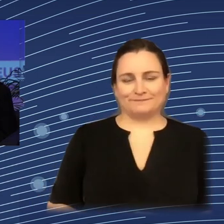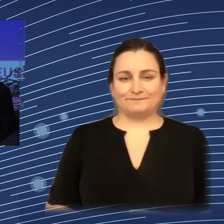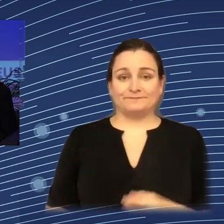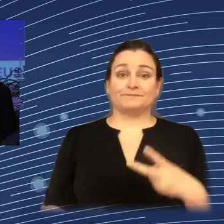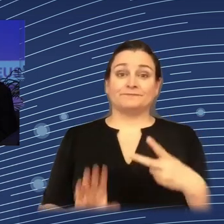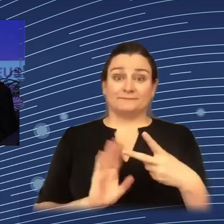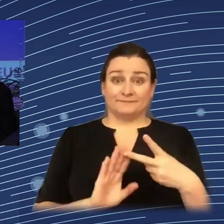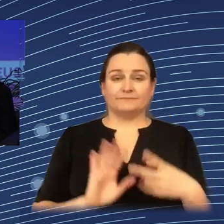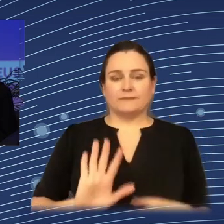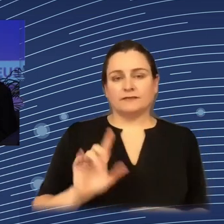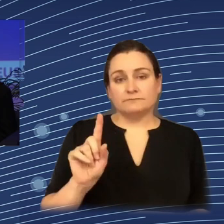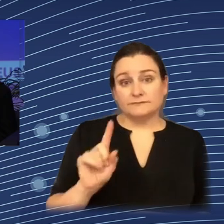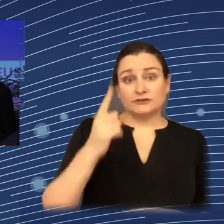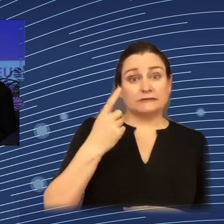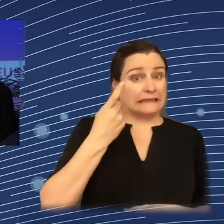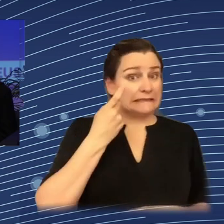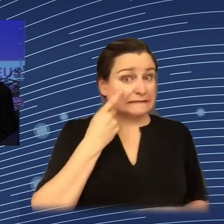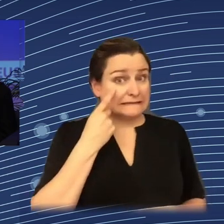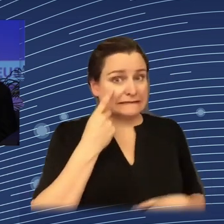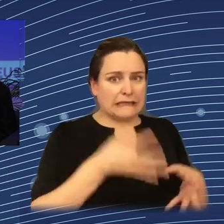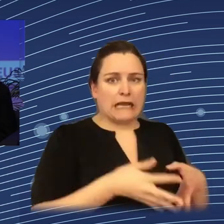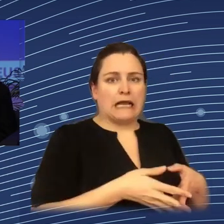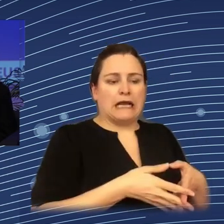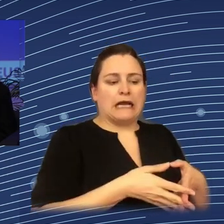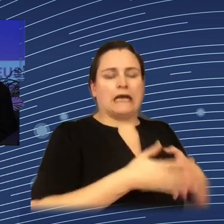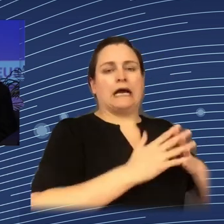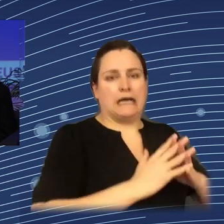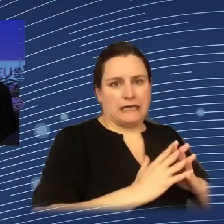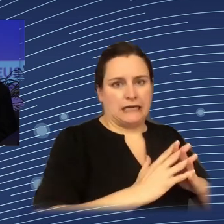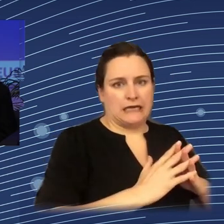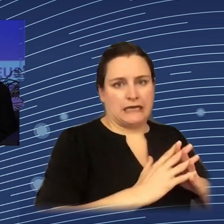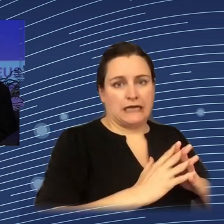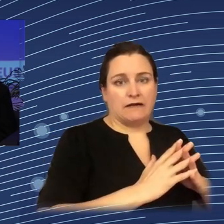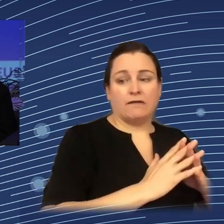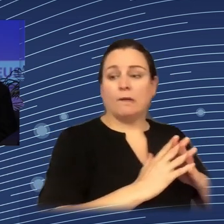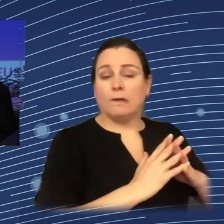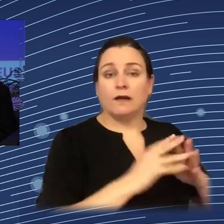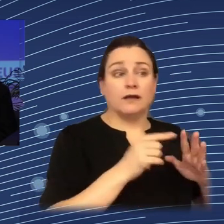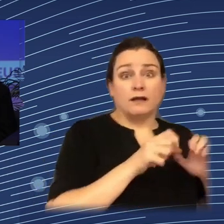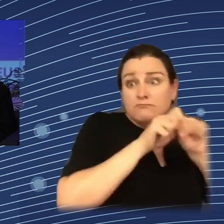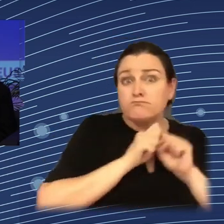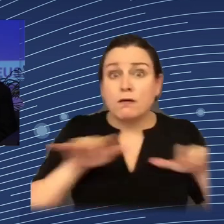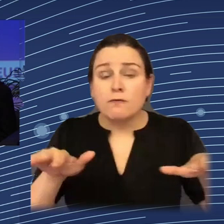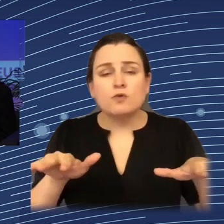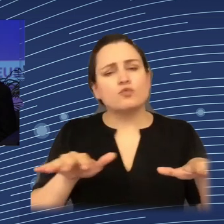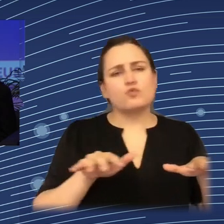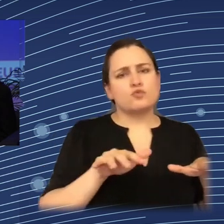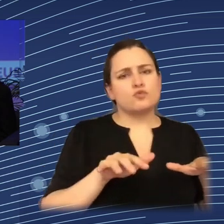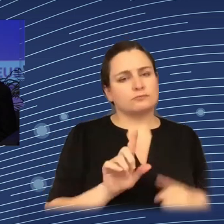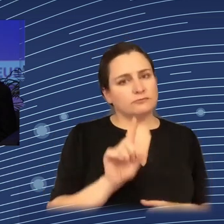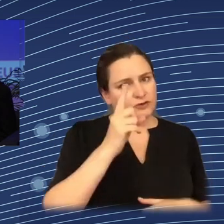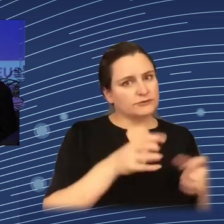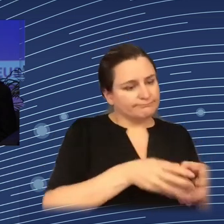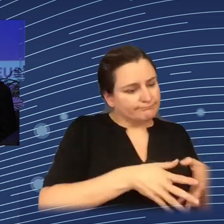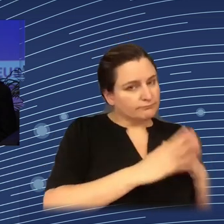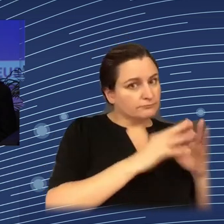very dear, because as designers we do not develop solutions in a vacuum, we do not understand problems